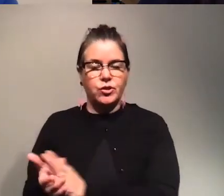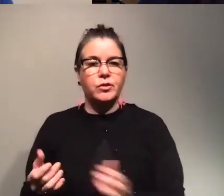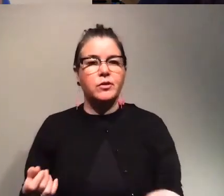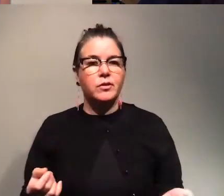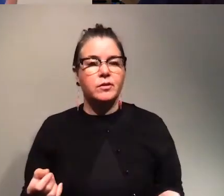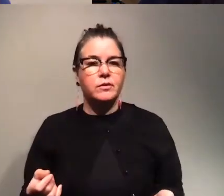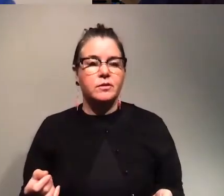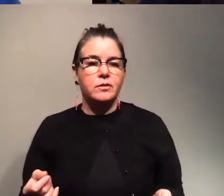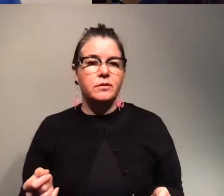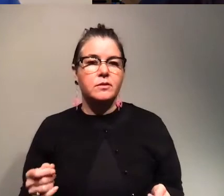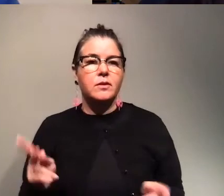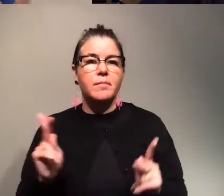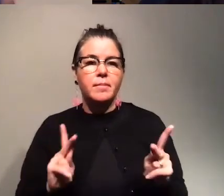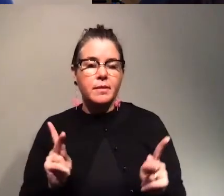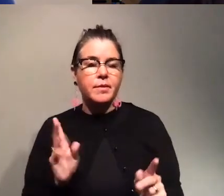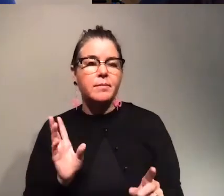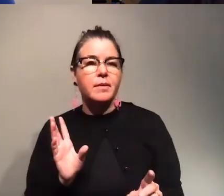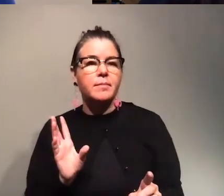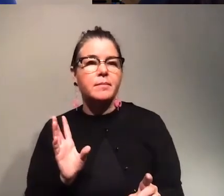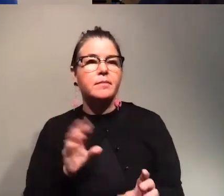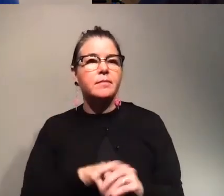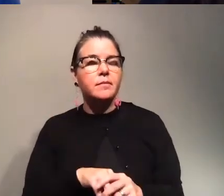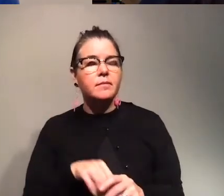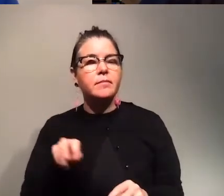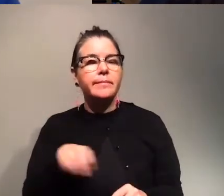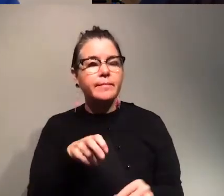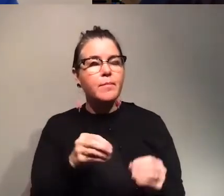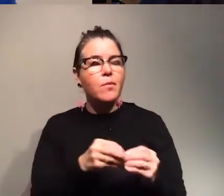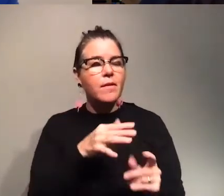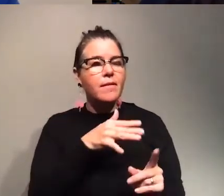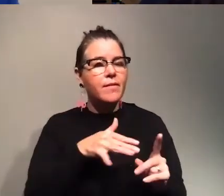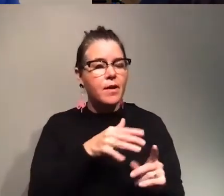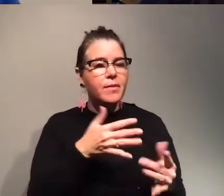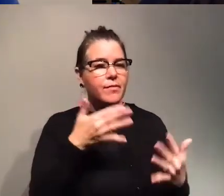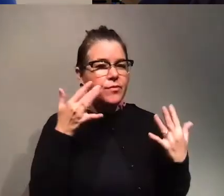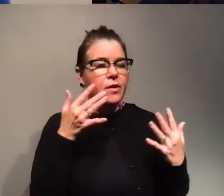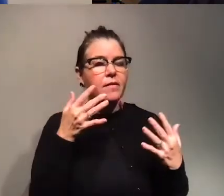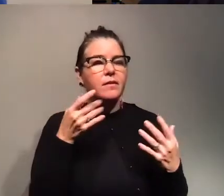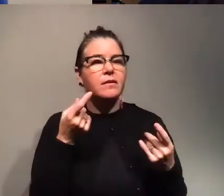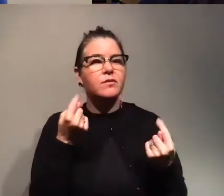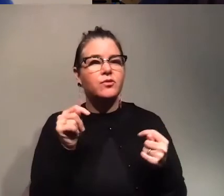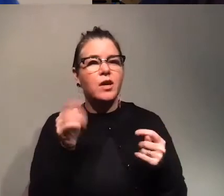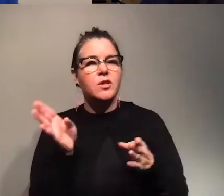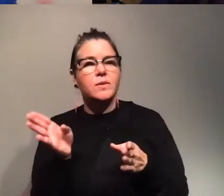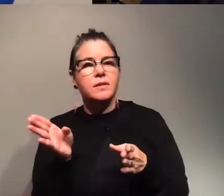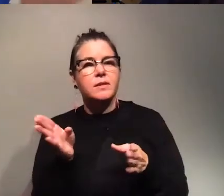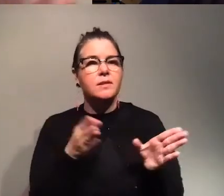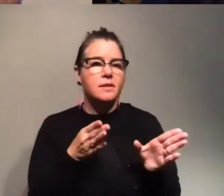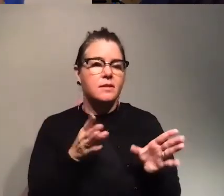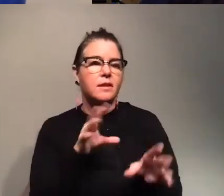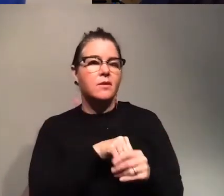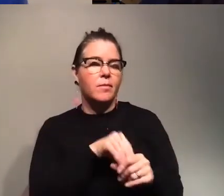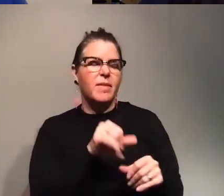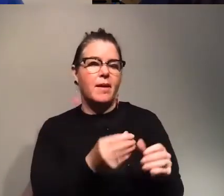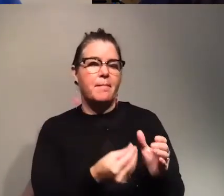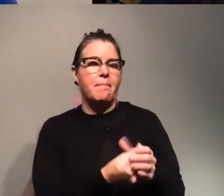opting to be more environmental friendly they are trying to incorporate this kind of